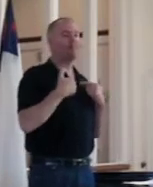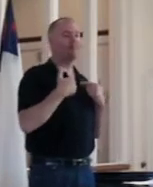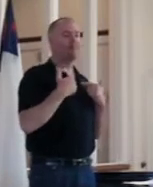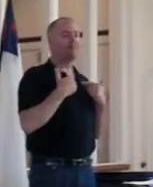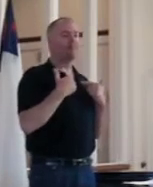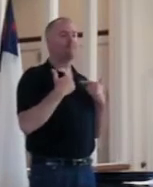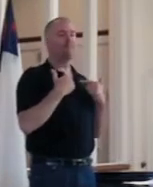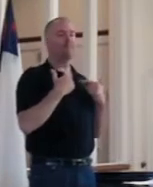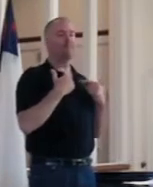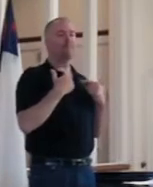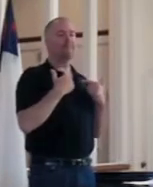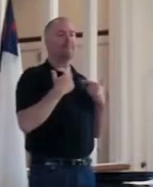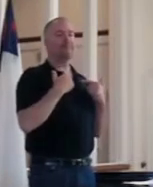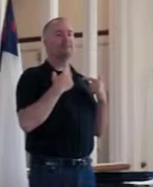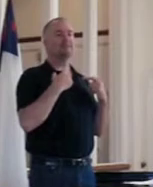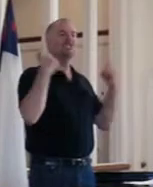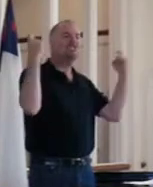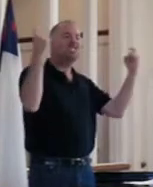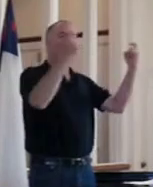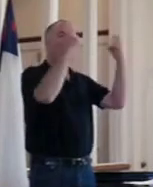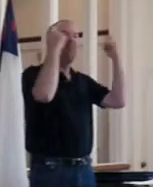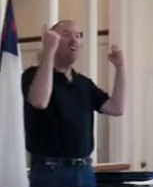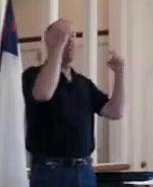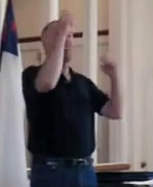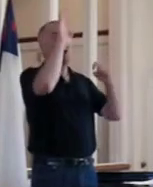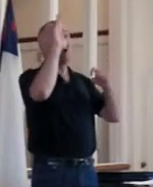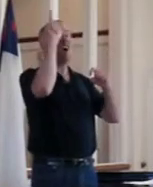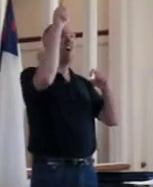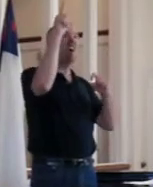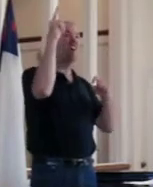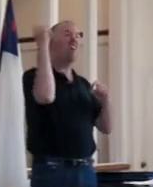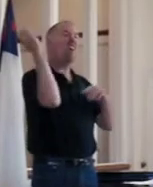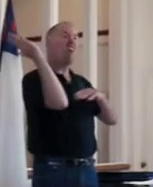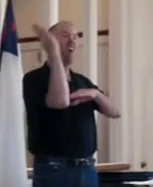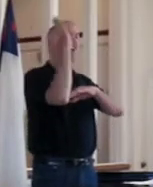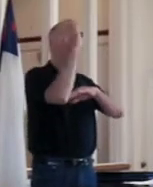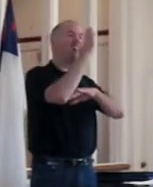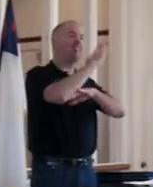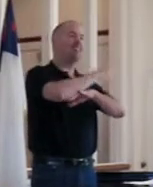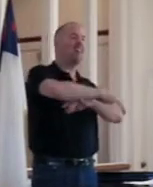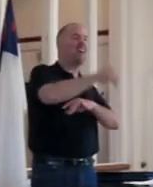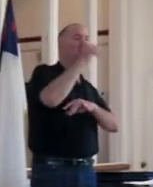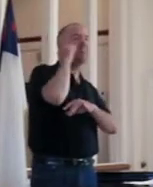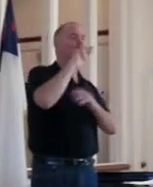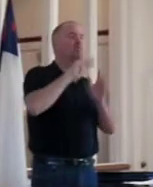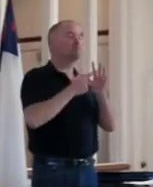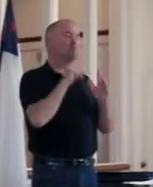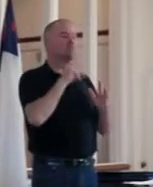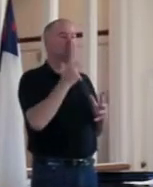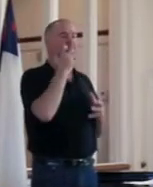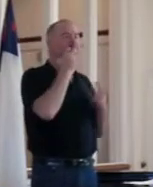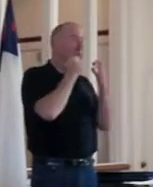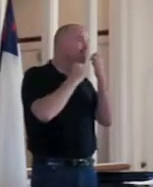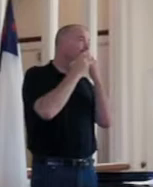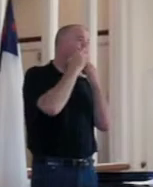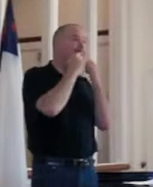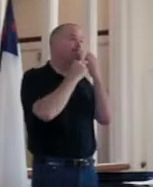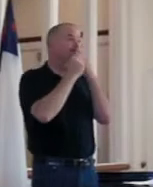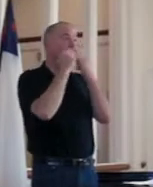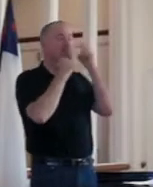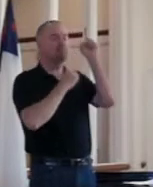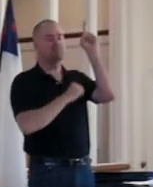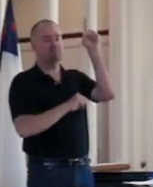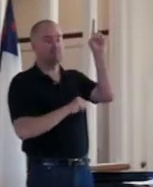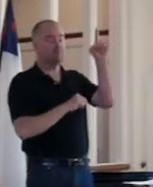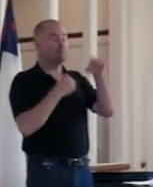Celebrate God all day, every day. I mean revel in him. Make it